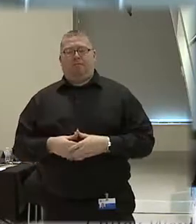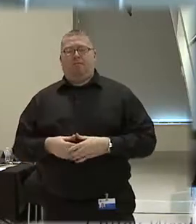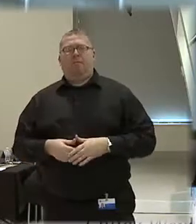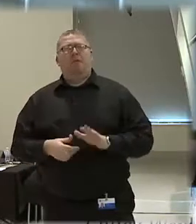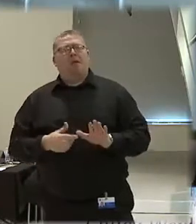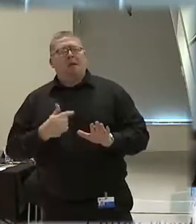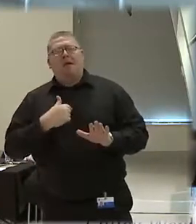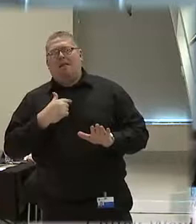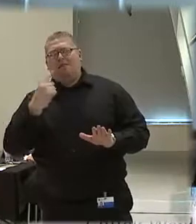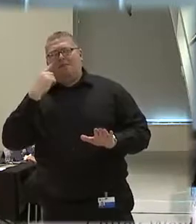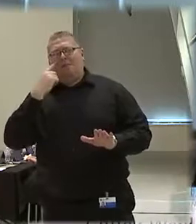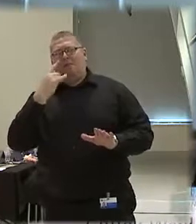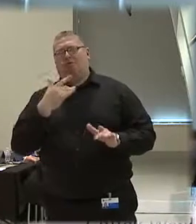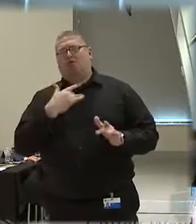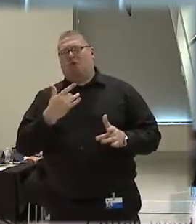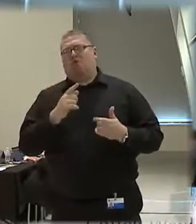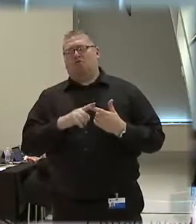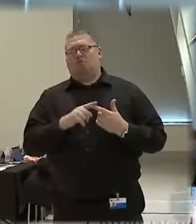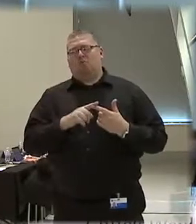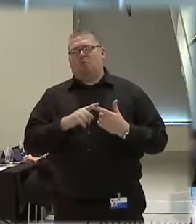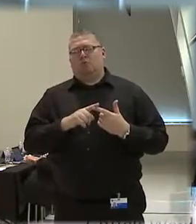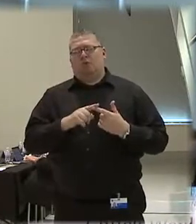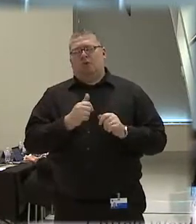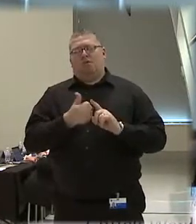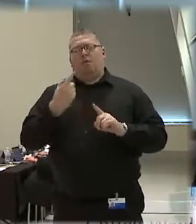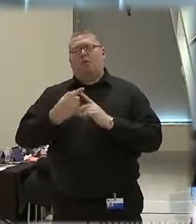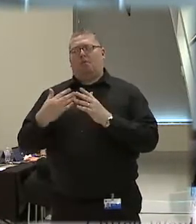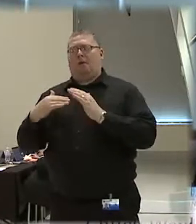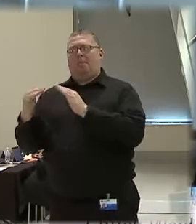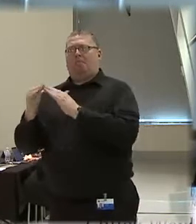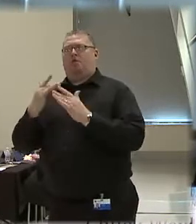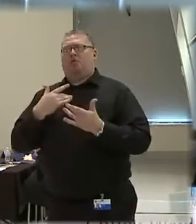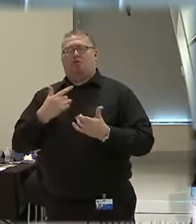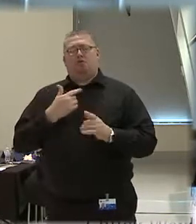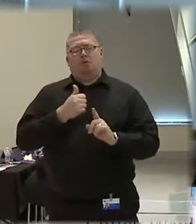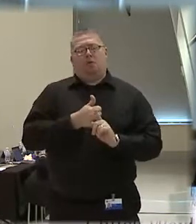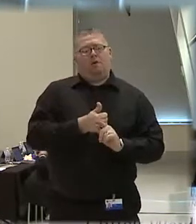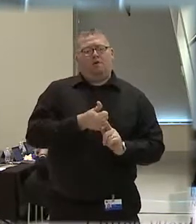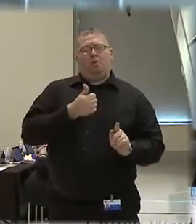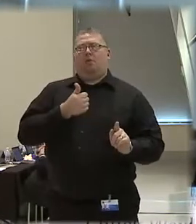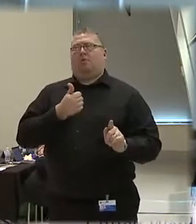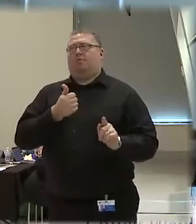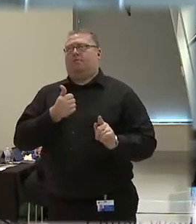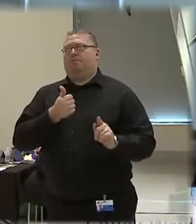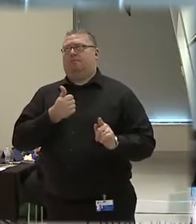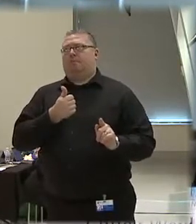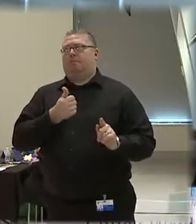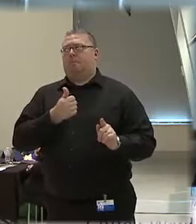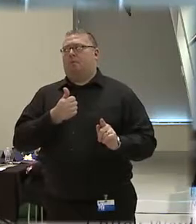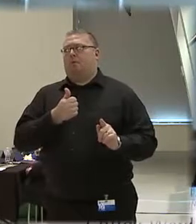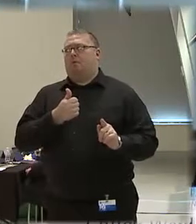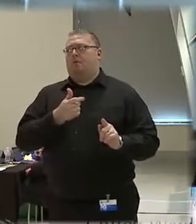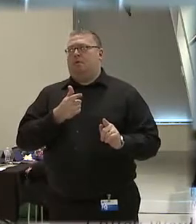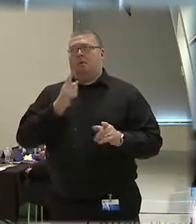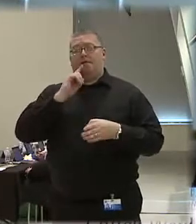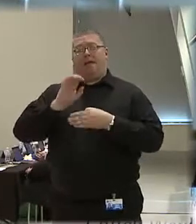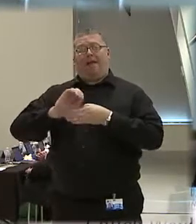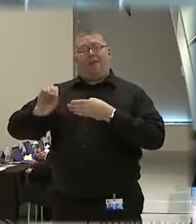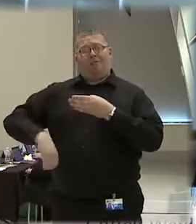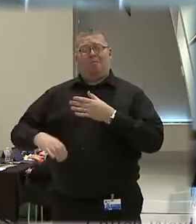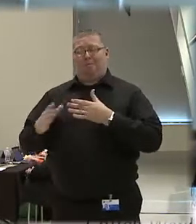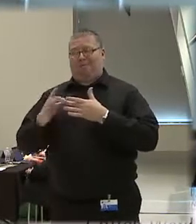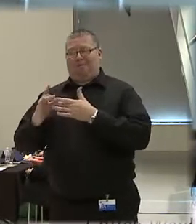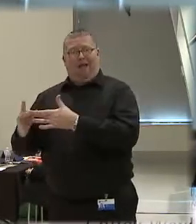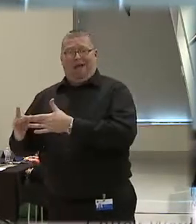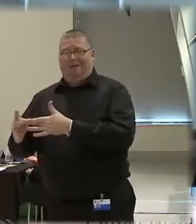away from, as I think mentioned one of our colleagues, you move away from a outcome-driven, as I took it,